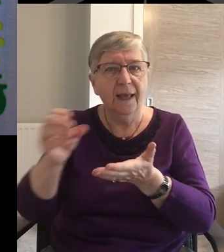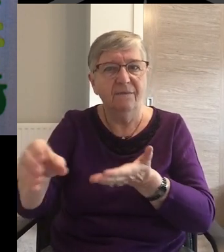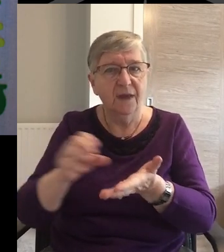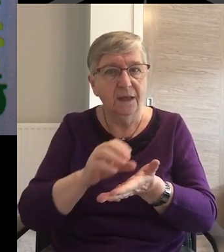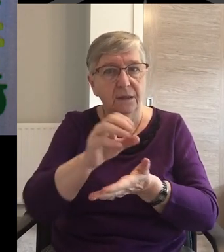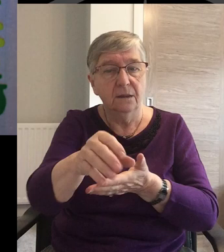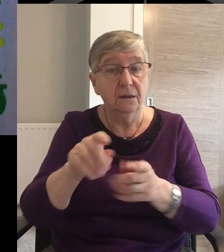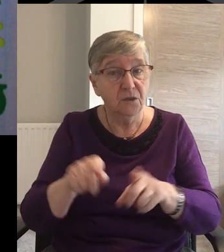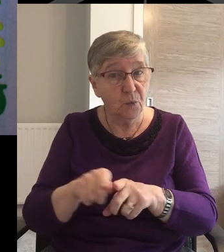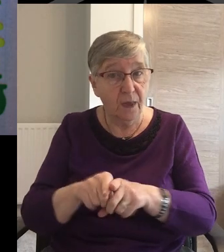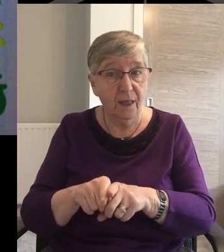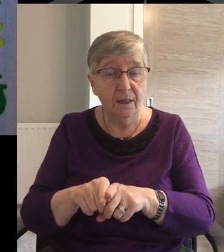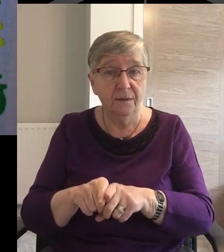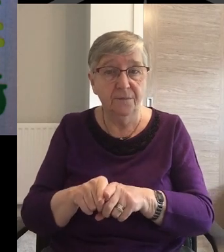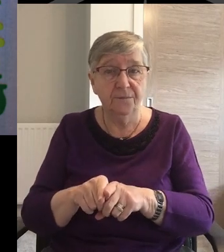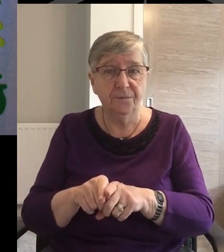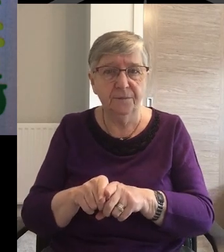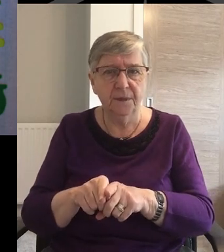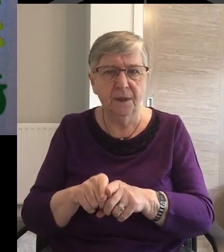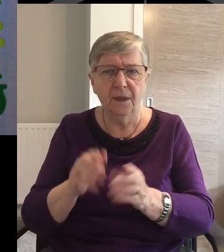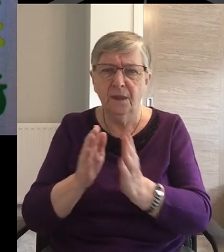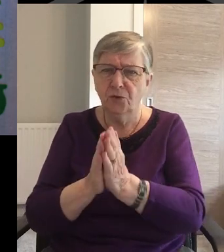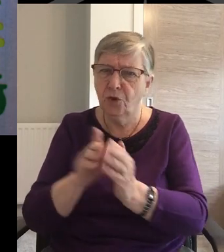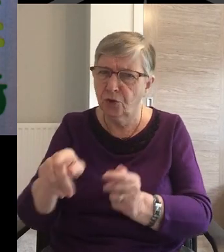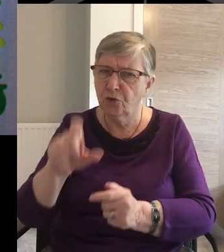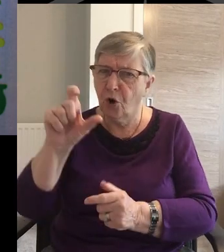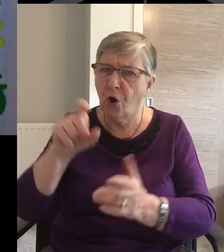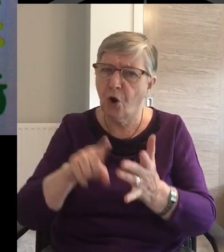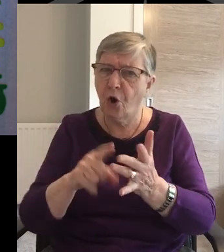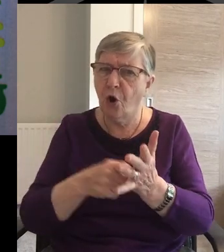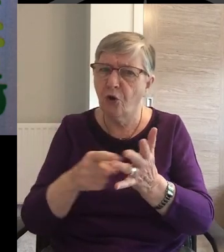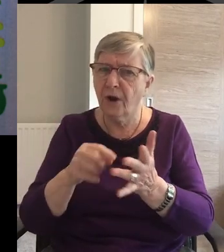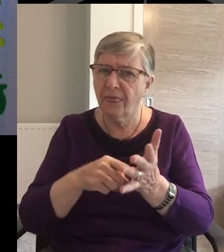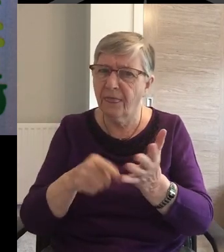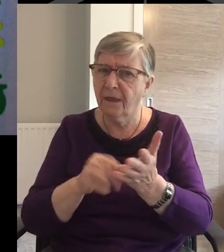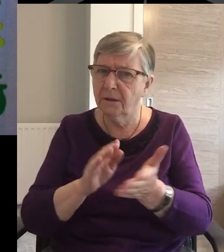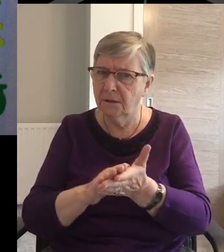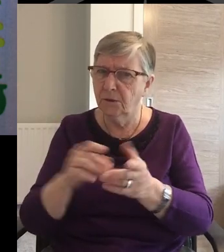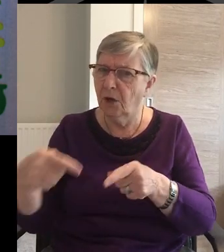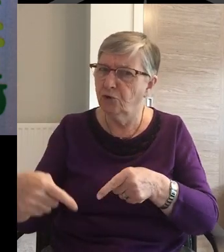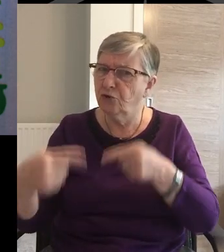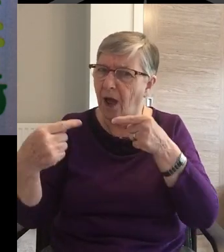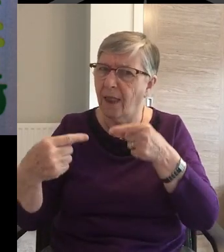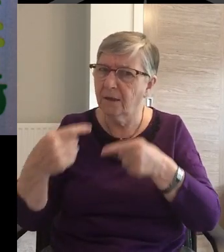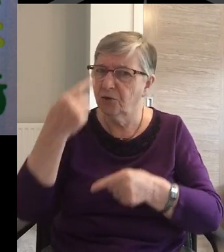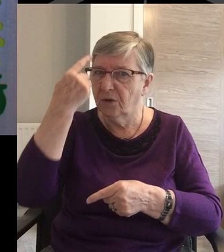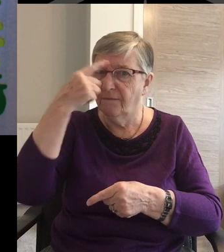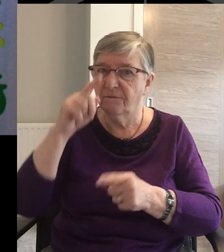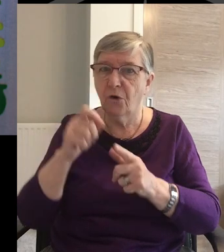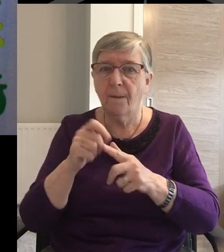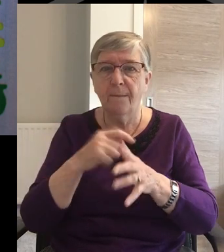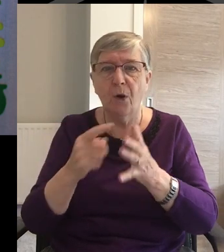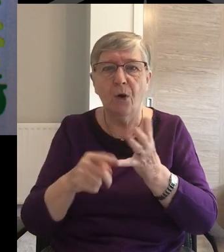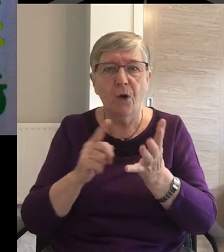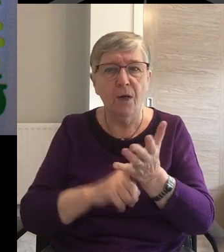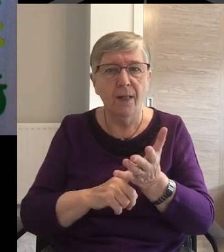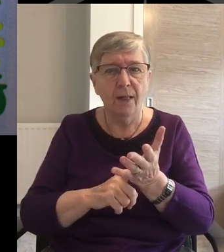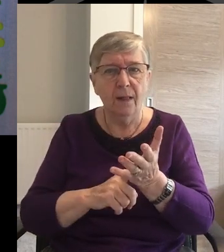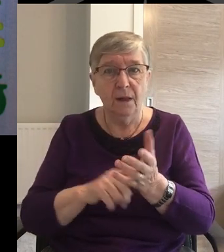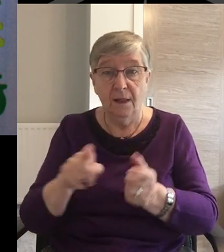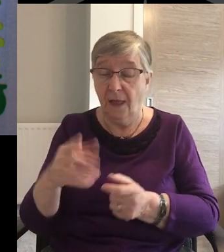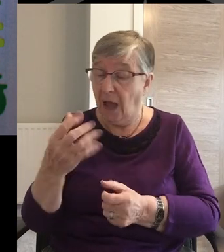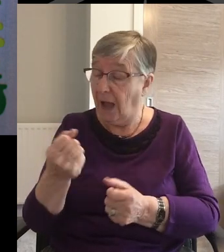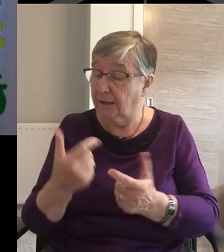The Church in Corinth was To say the least A challenging one for Paul It held many